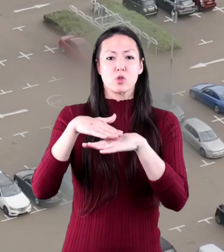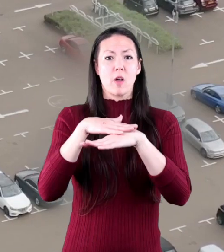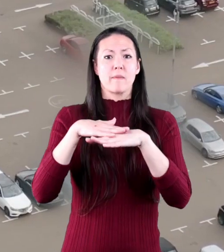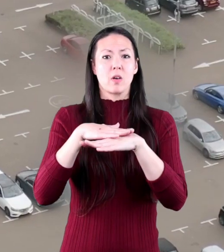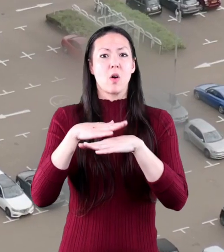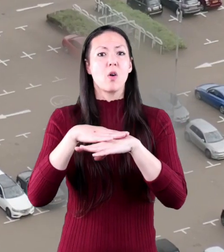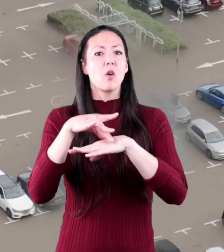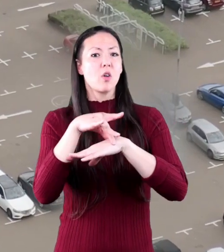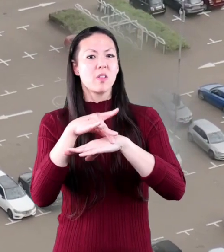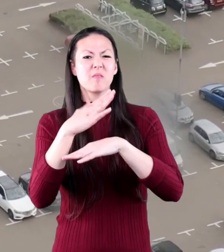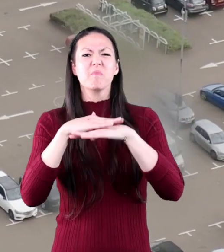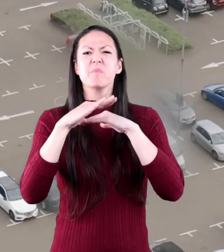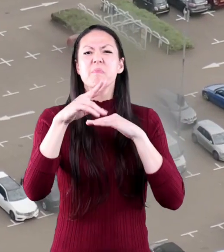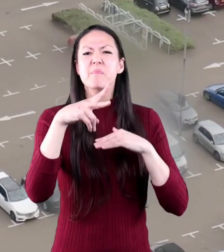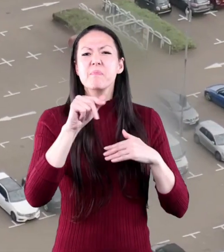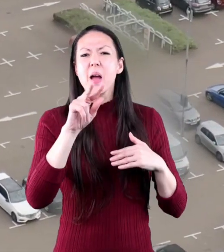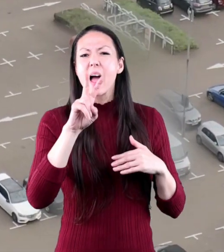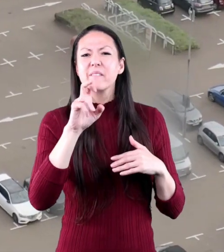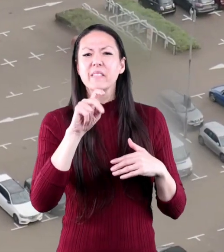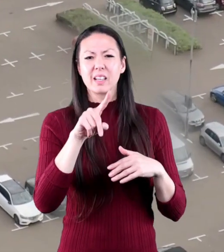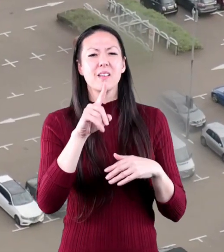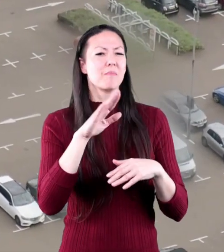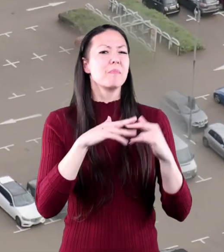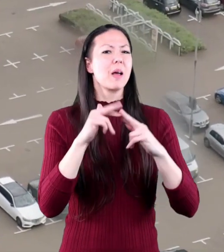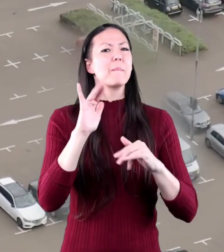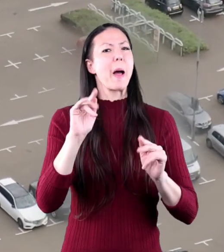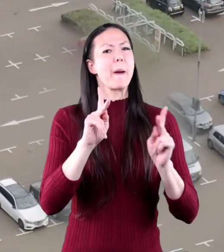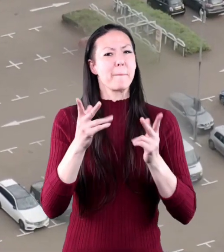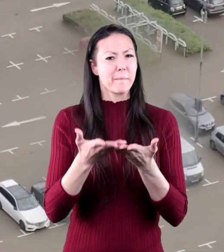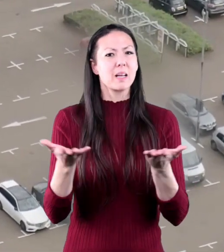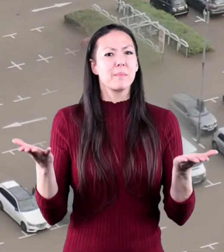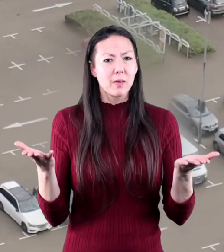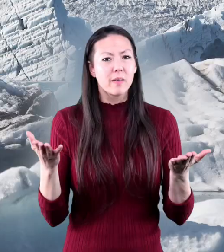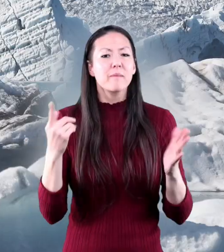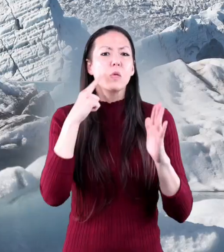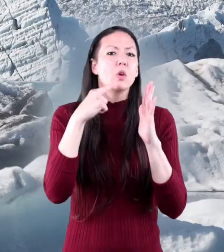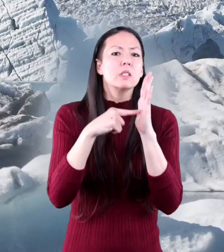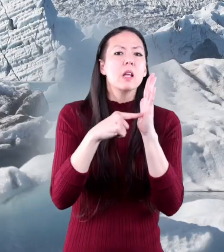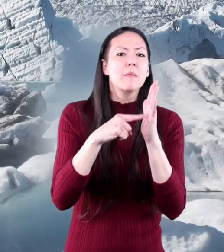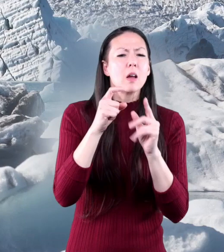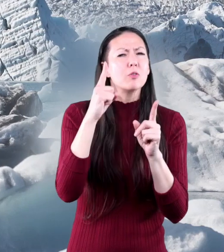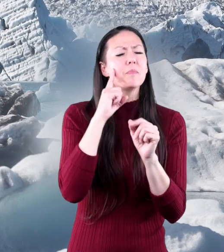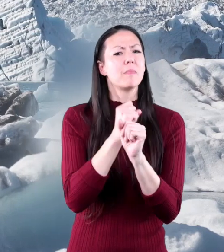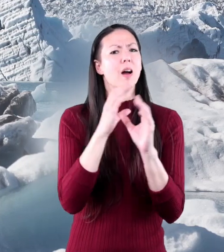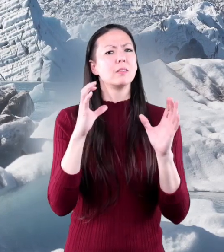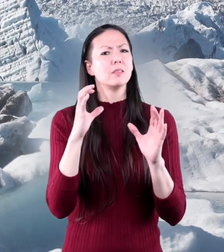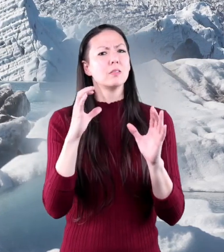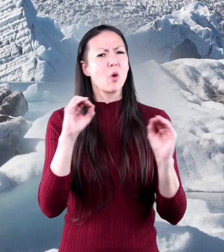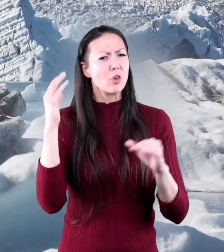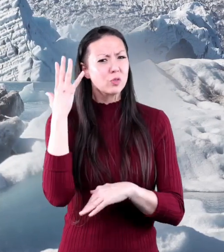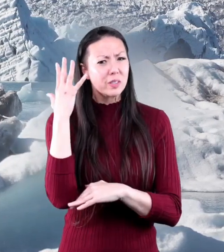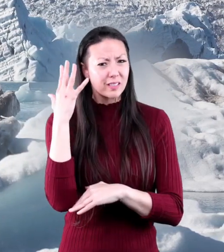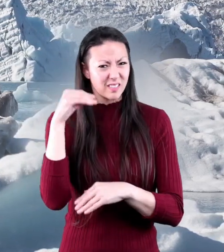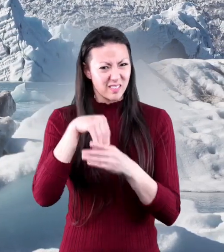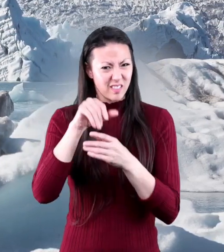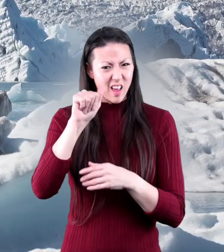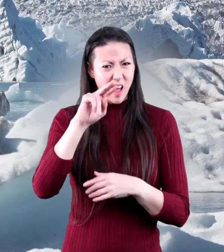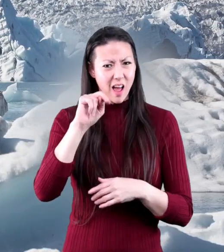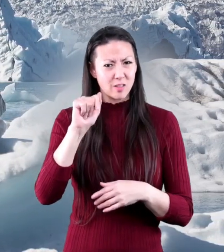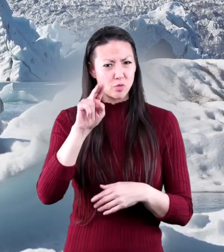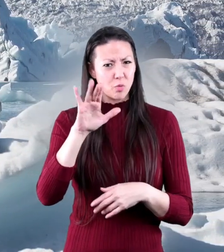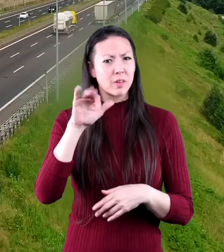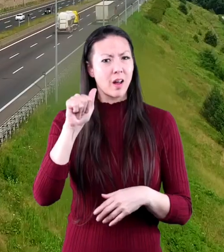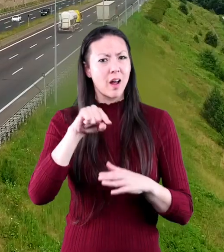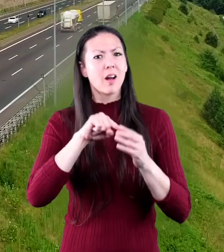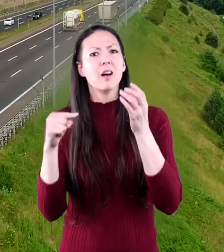or the surface of the Earth has been paved over or built on by people. For example, as you can imagine, there are no trees in